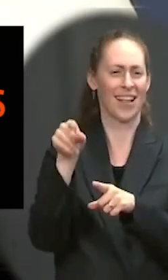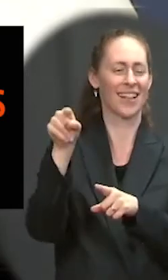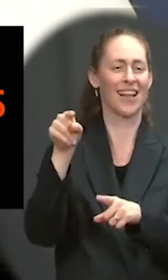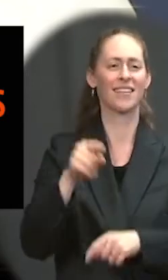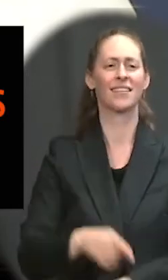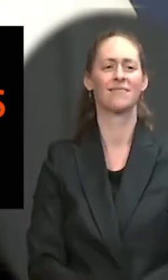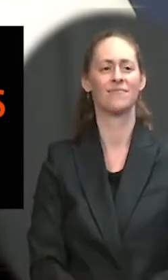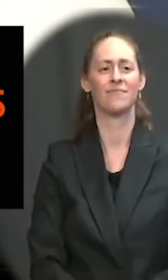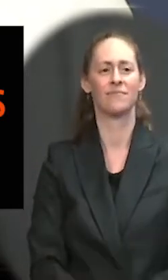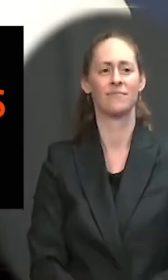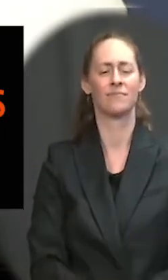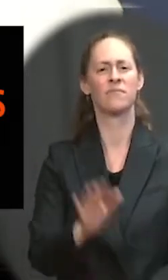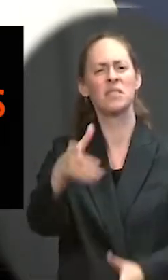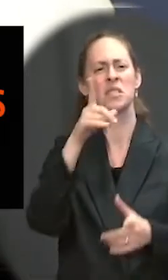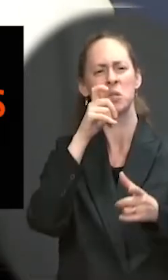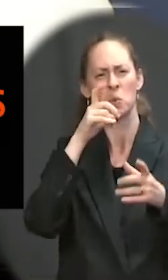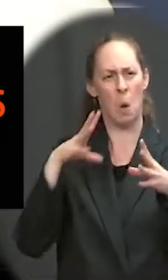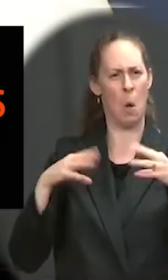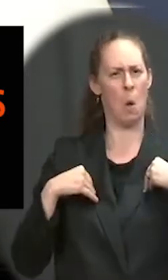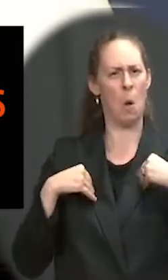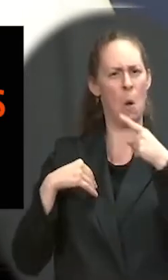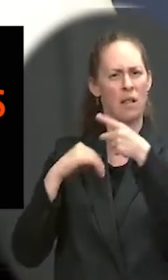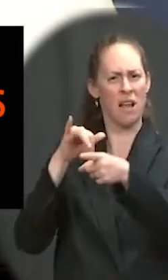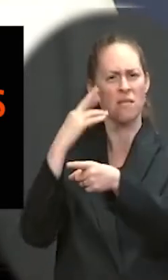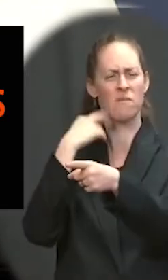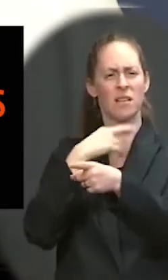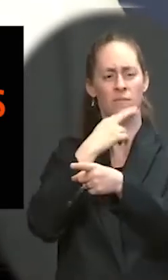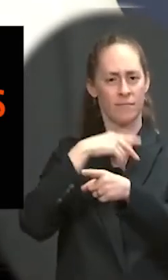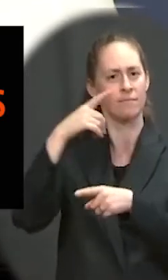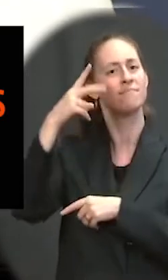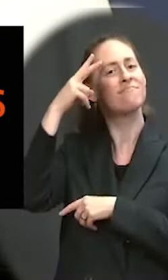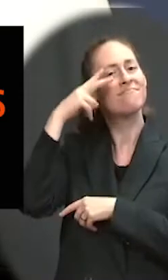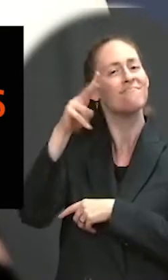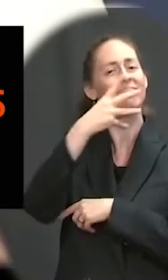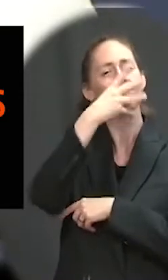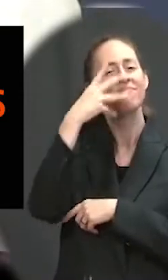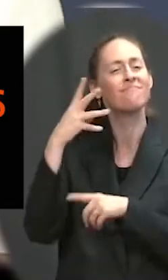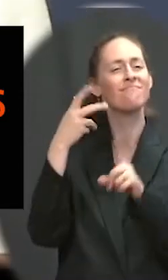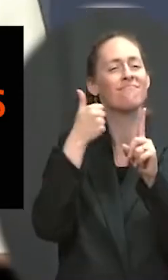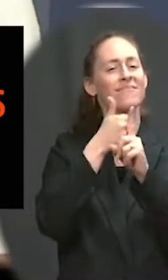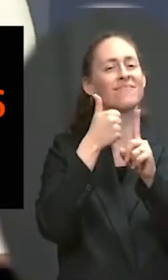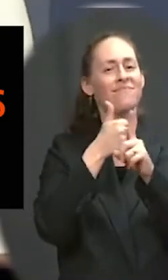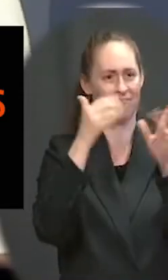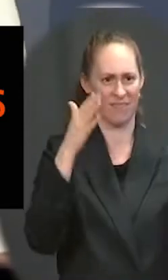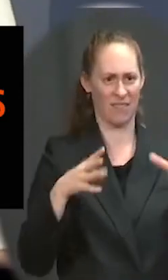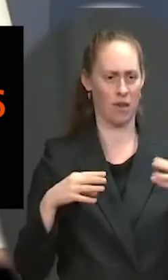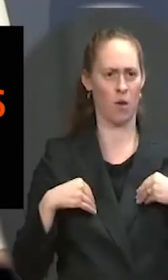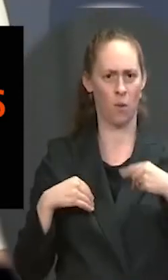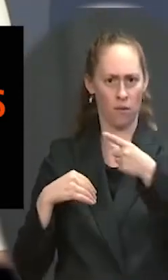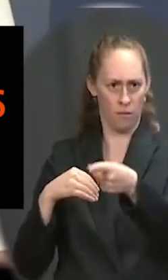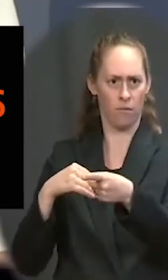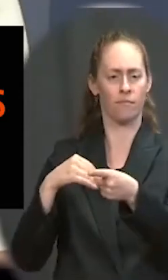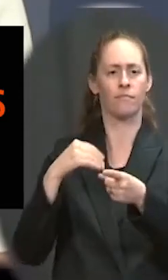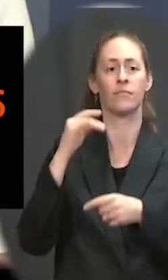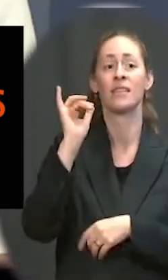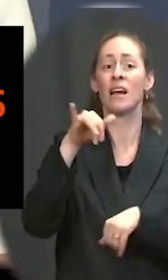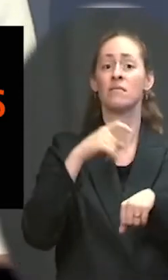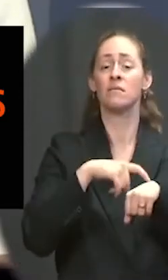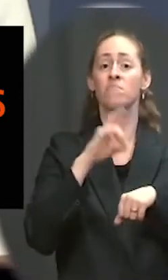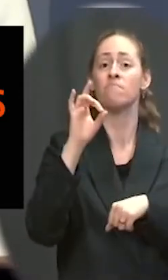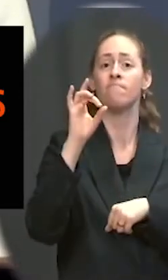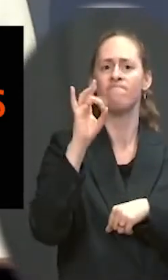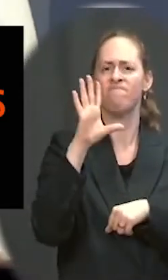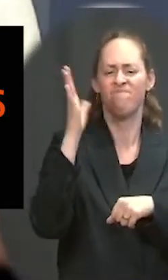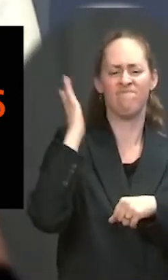during the pandemic went from 55 employees to just seven. So clearly in great need. These funds will allow business owners to